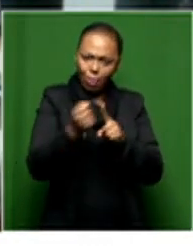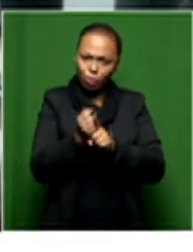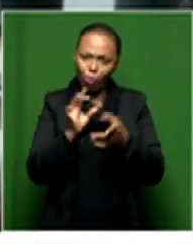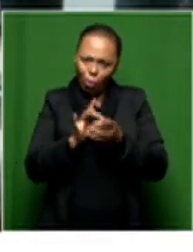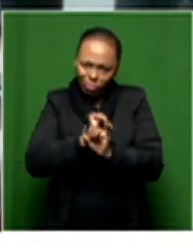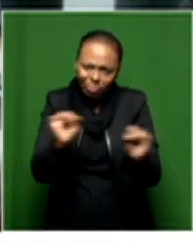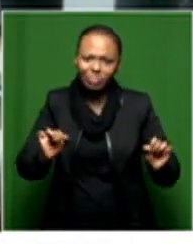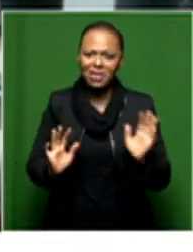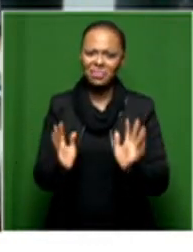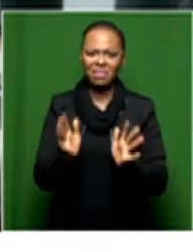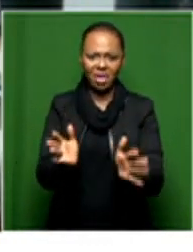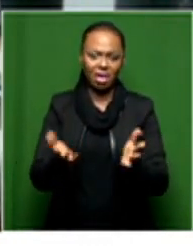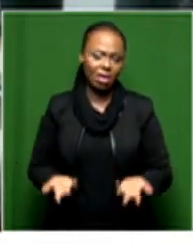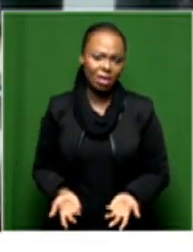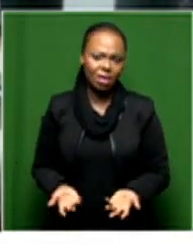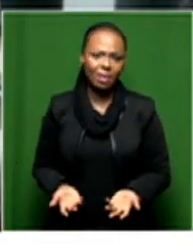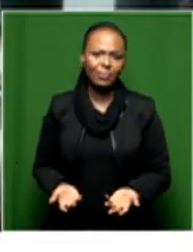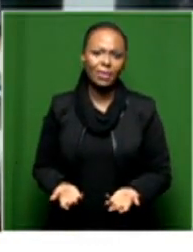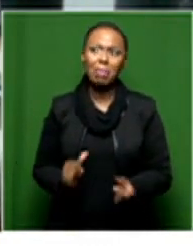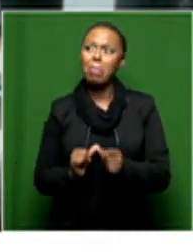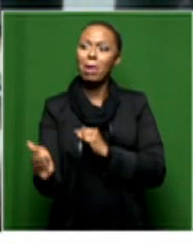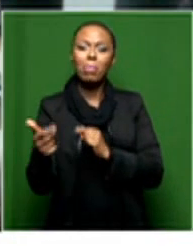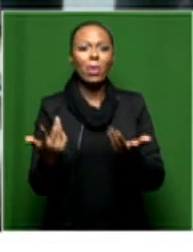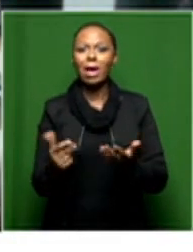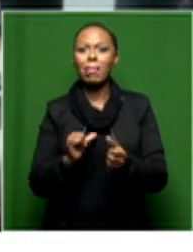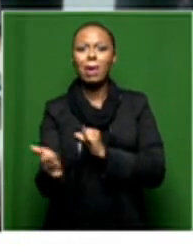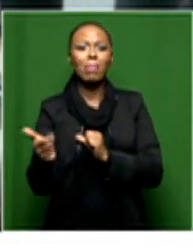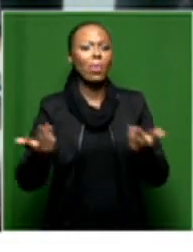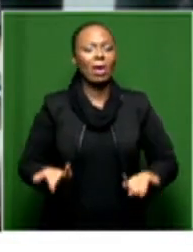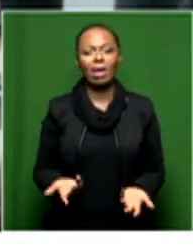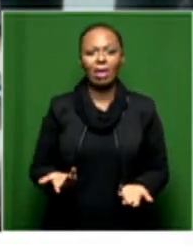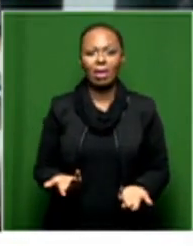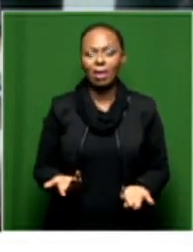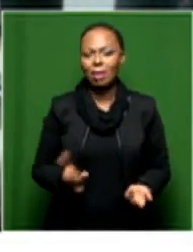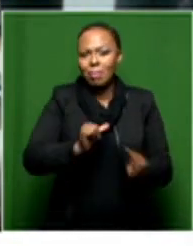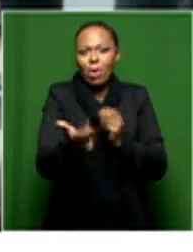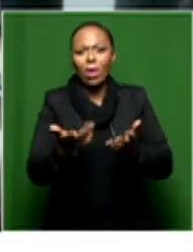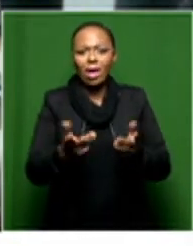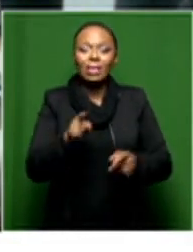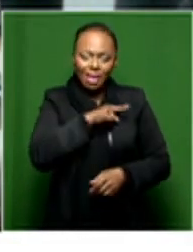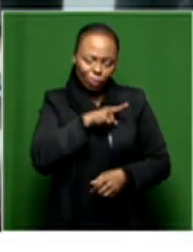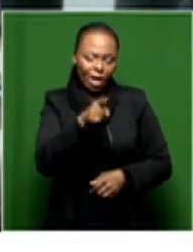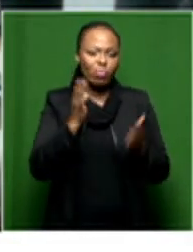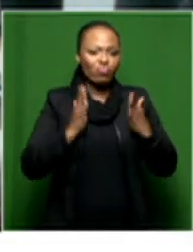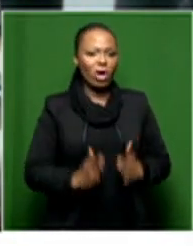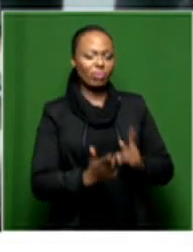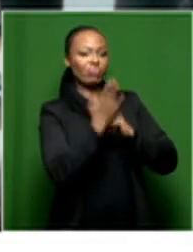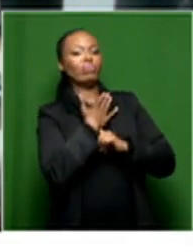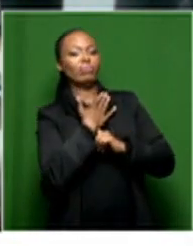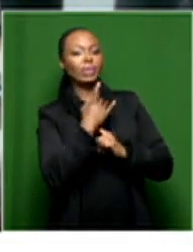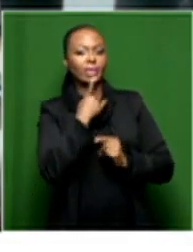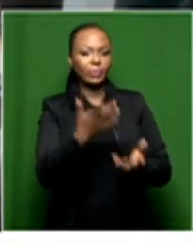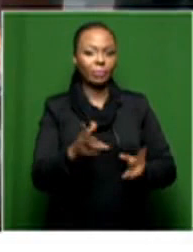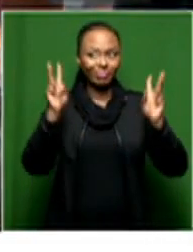in their households. So, where do we run to? But our bodies are at siege. Yeah, and